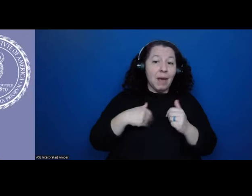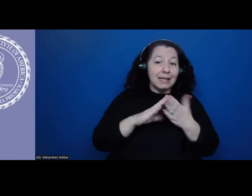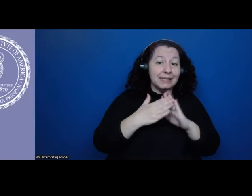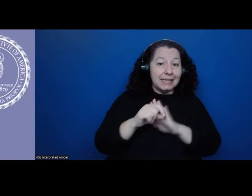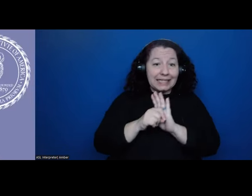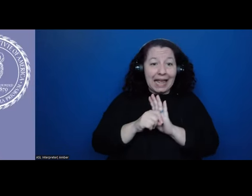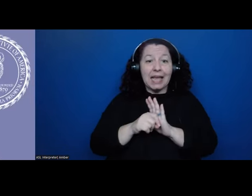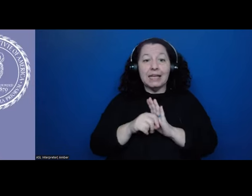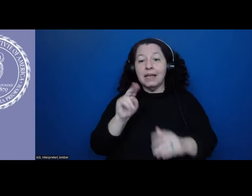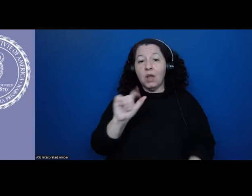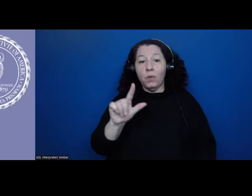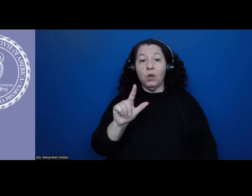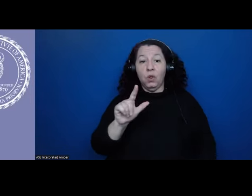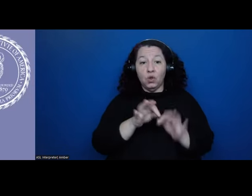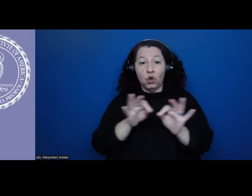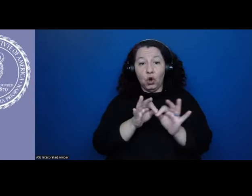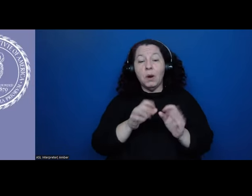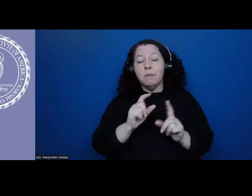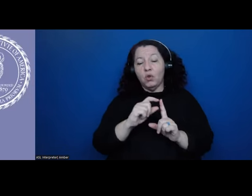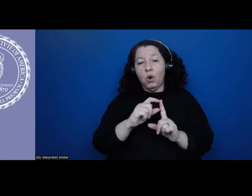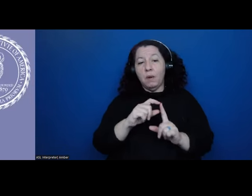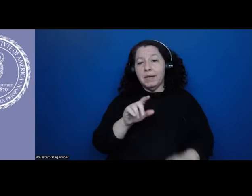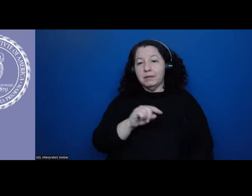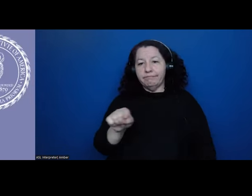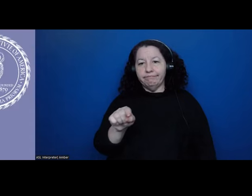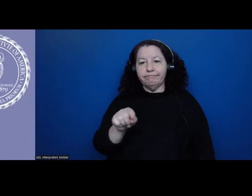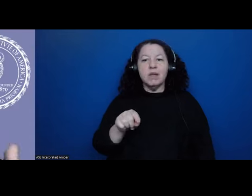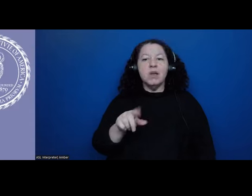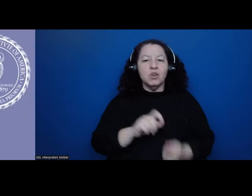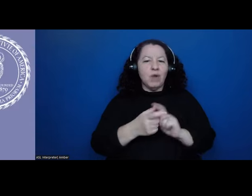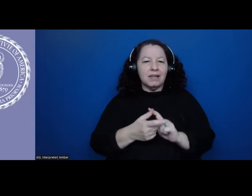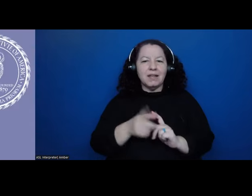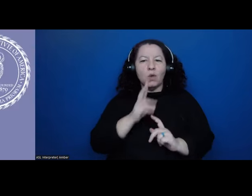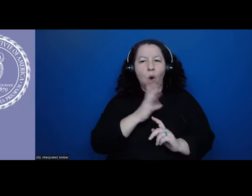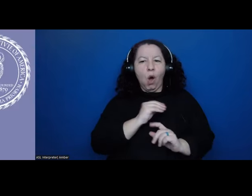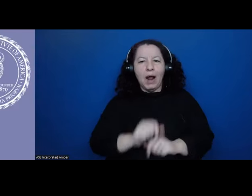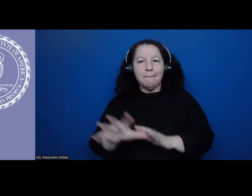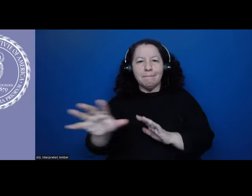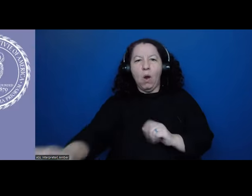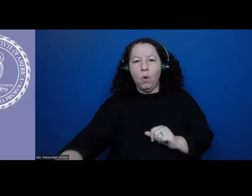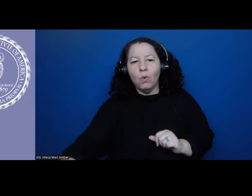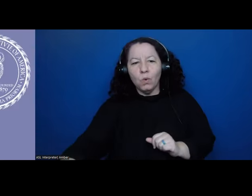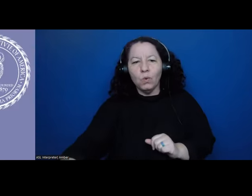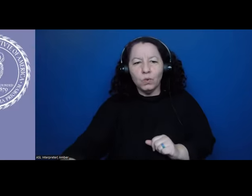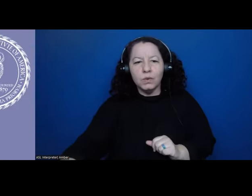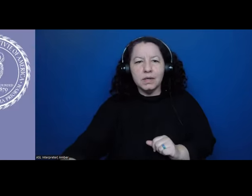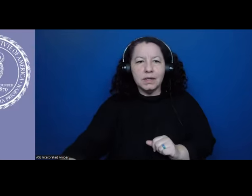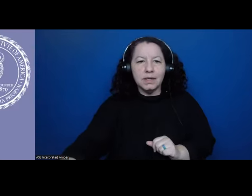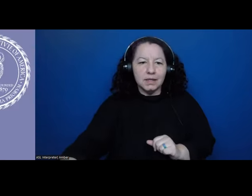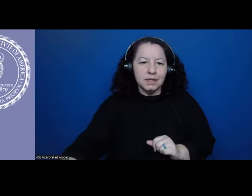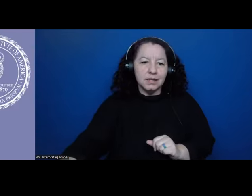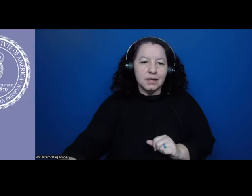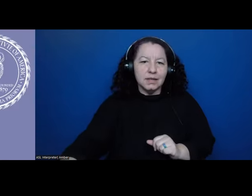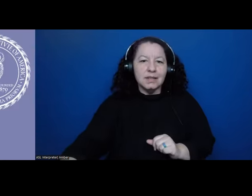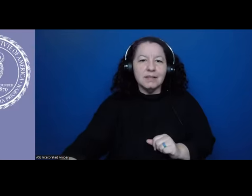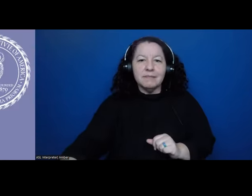Navajo term for them is Altepeiro, which translates as water and mountains. It's sort of a political realm, domain. Um, in fact,